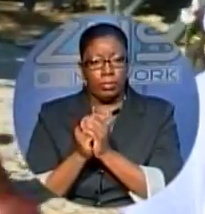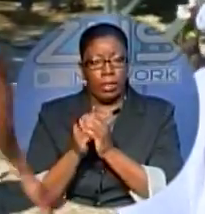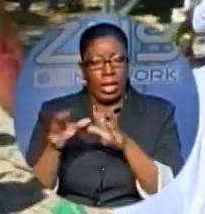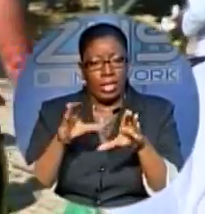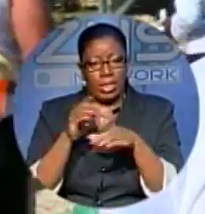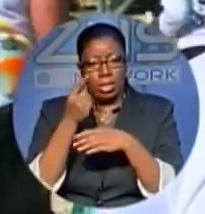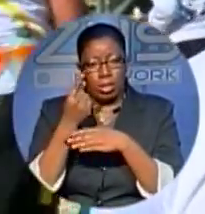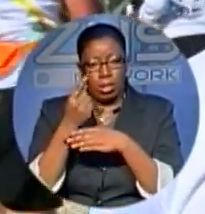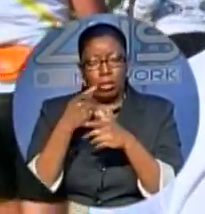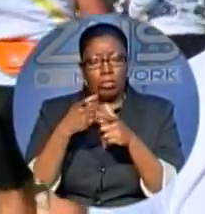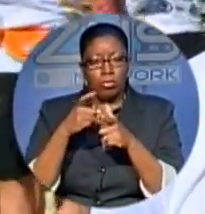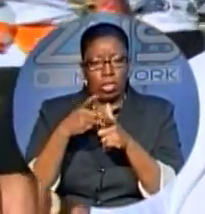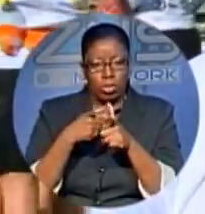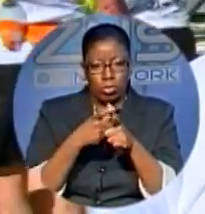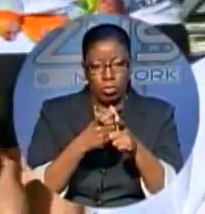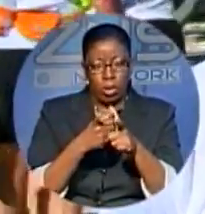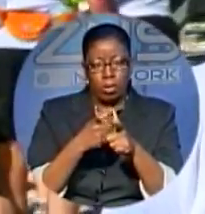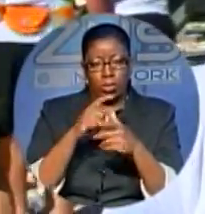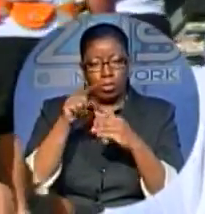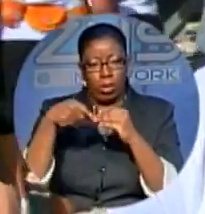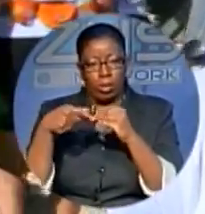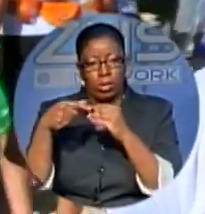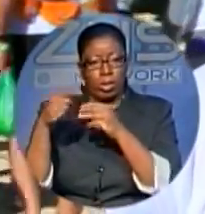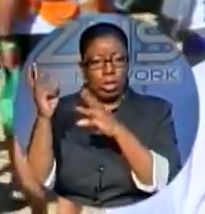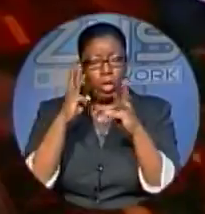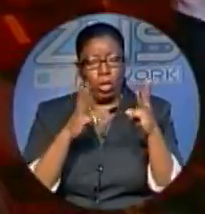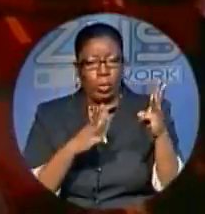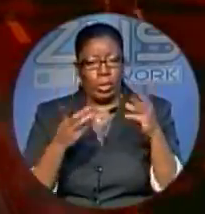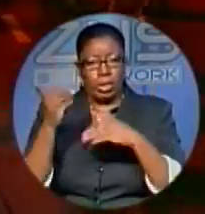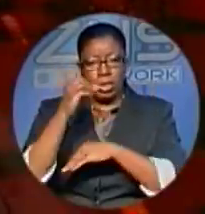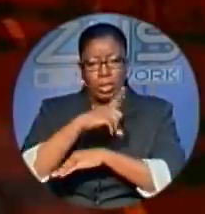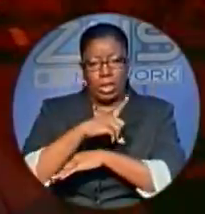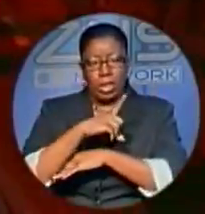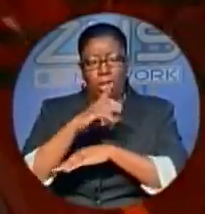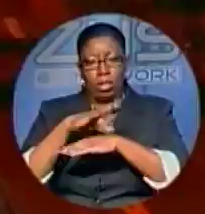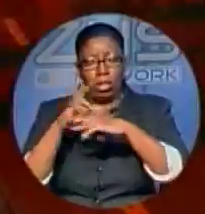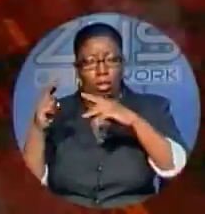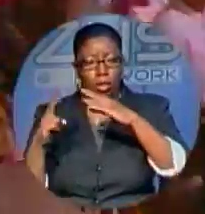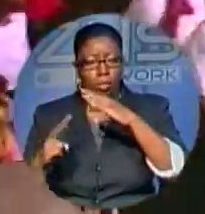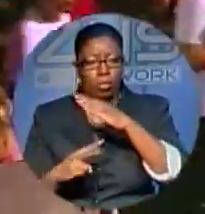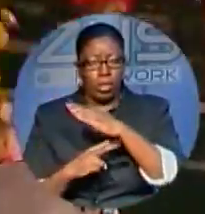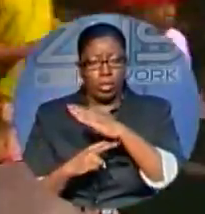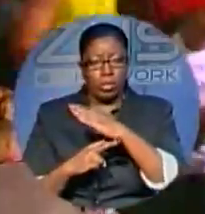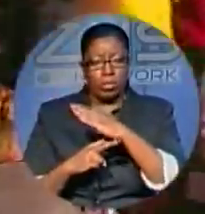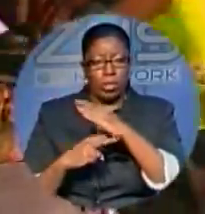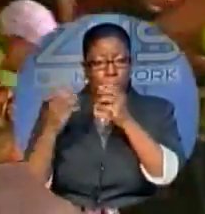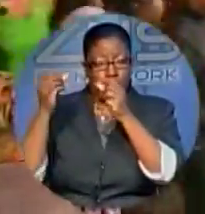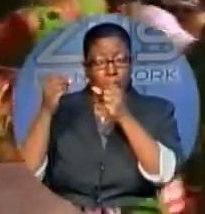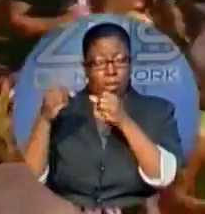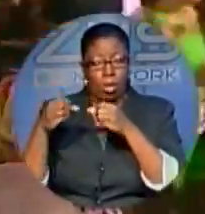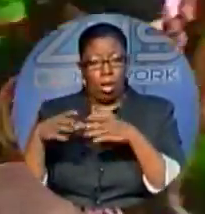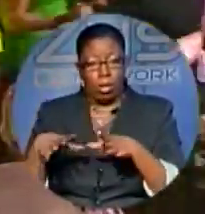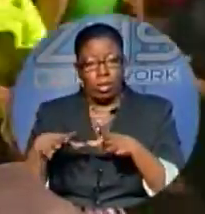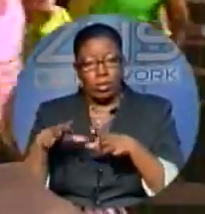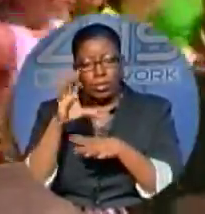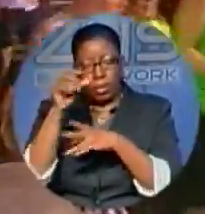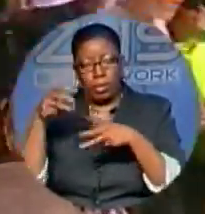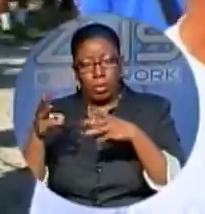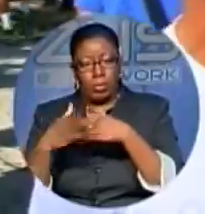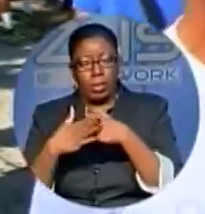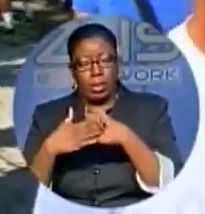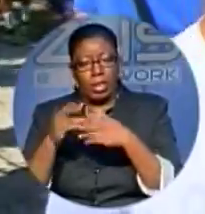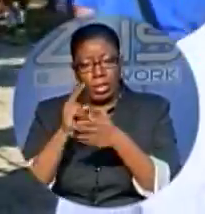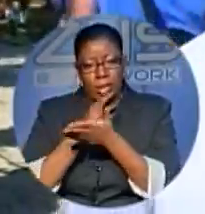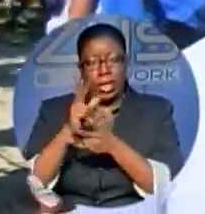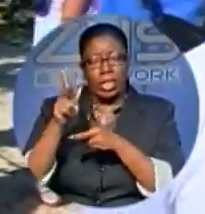around the course, 18-miler. It a really windy day. Did the bridge. Got lost up in the hills a little bit. Did the course. Nice energy here. Nice